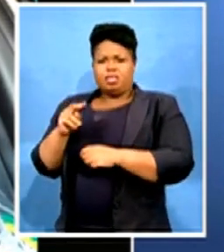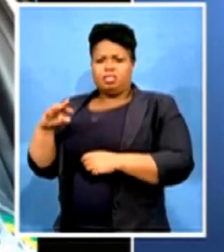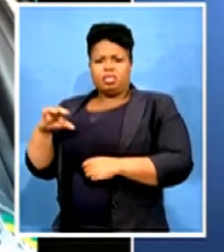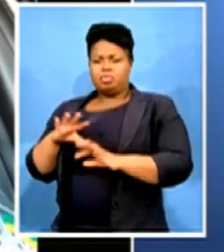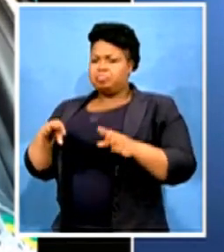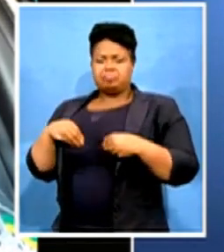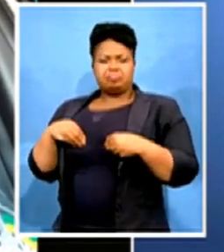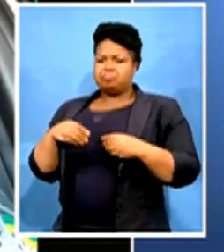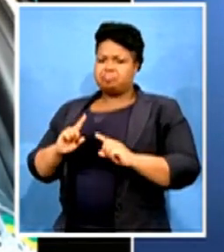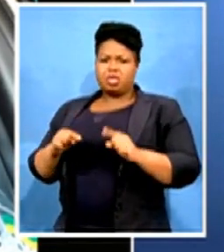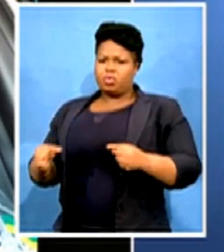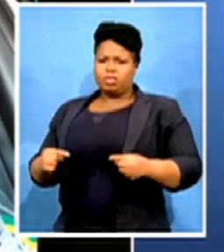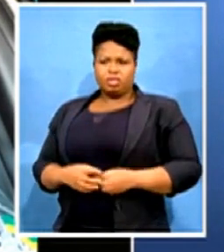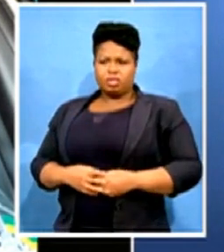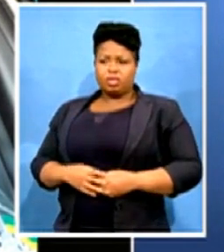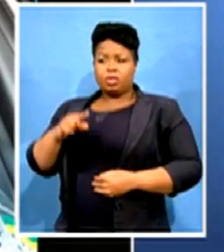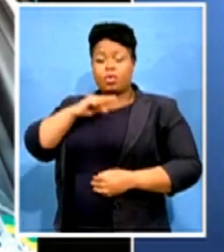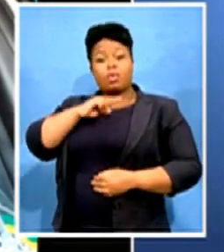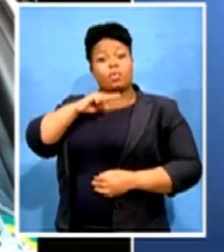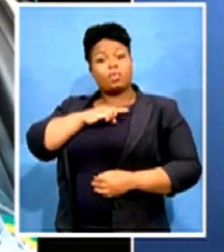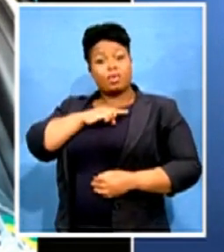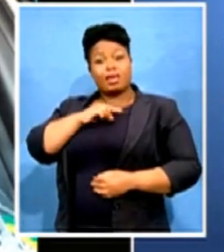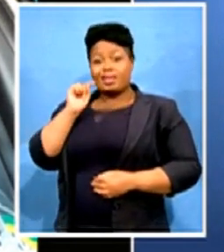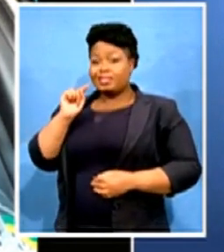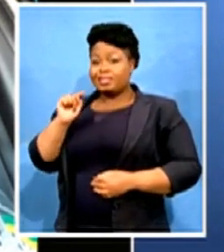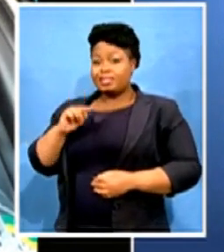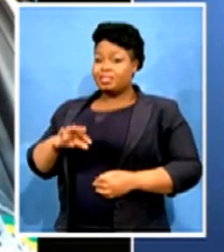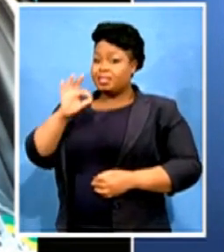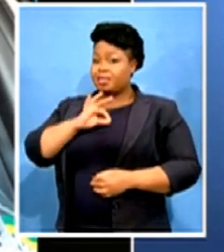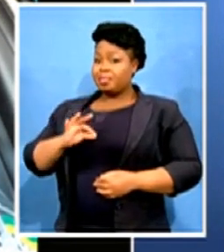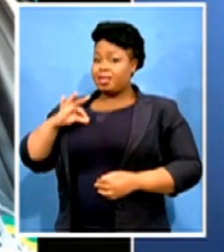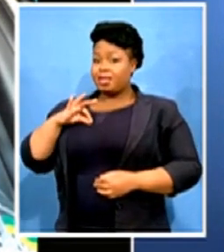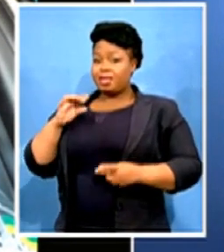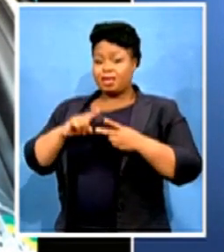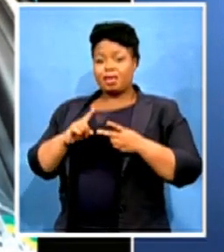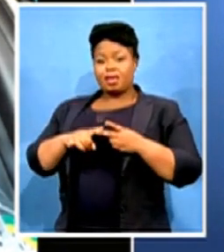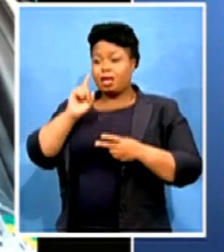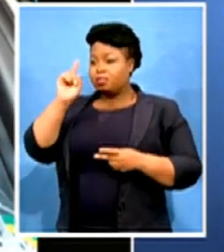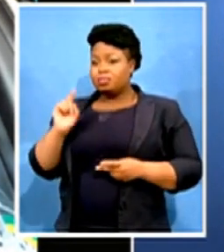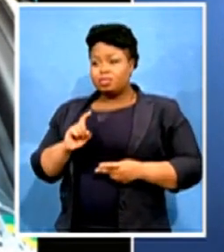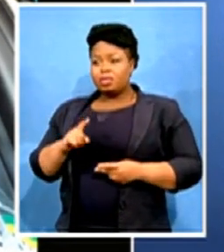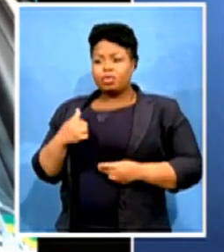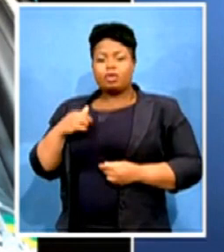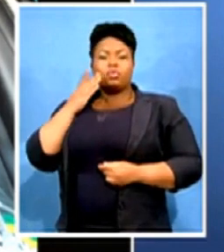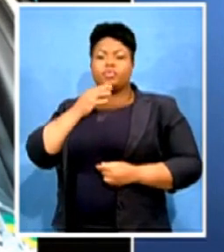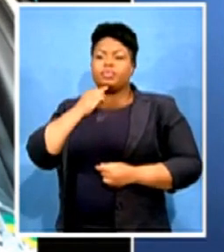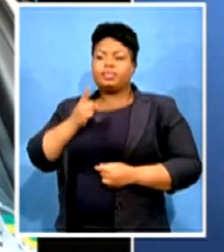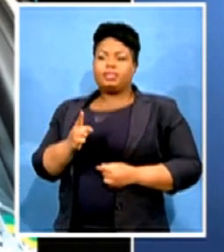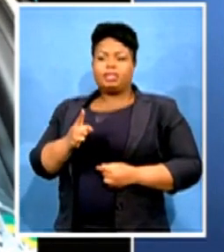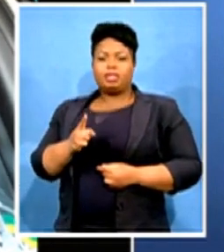Because this mayor and trackers, when you say you have done a scientific